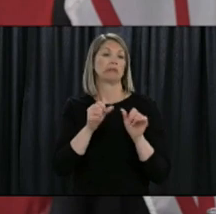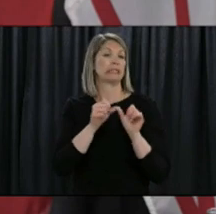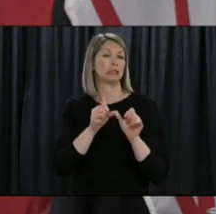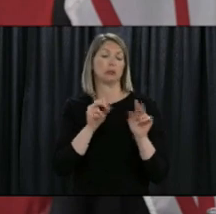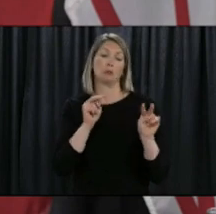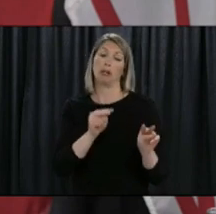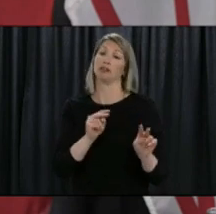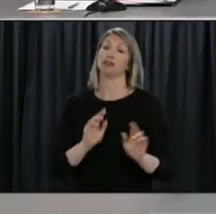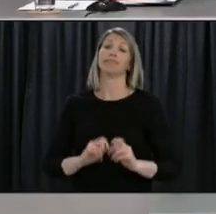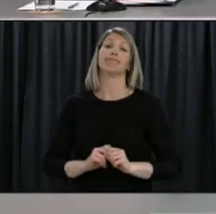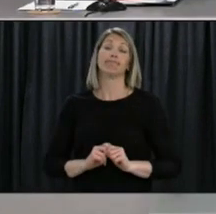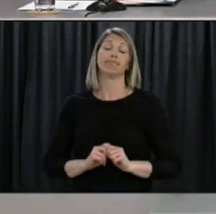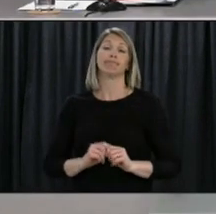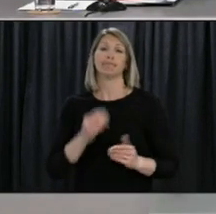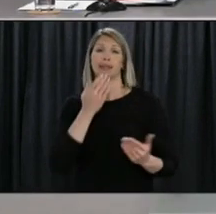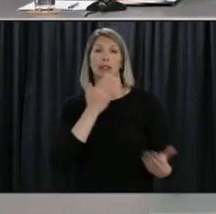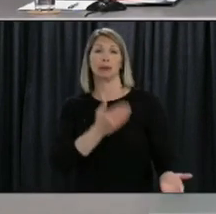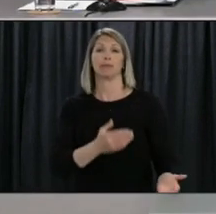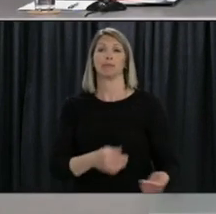thank you